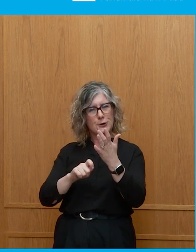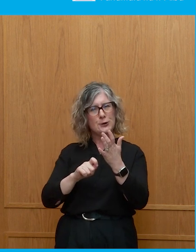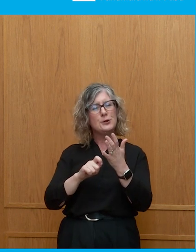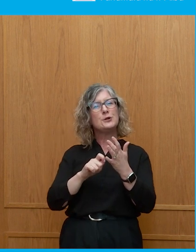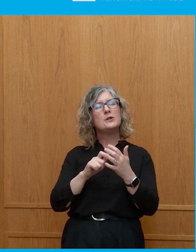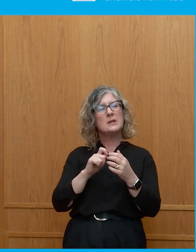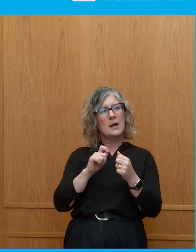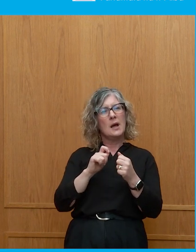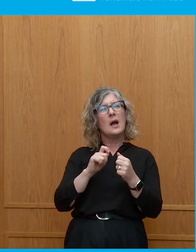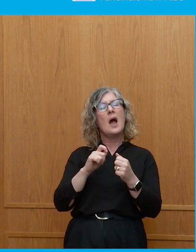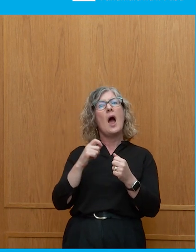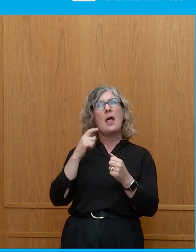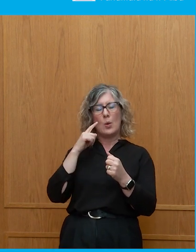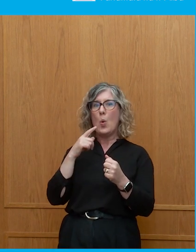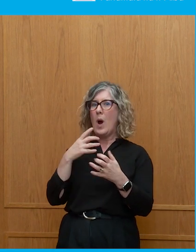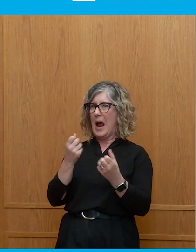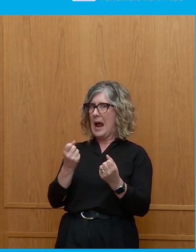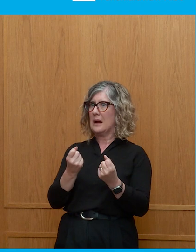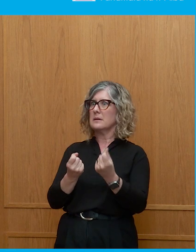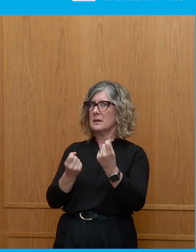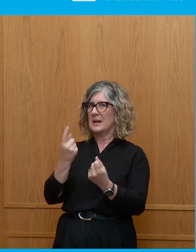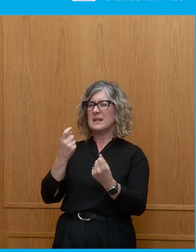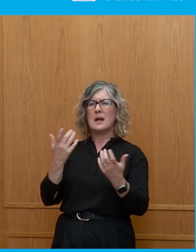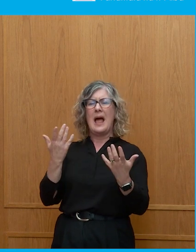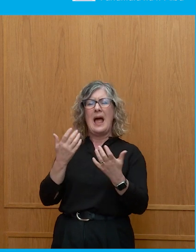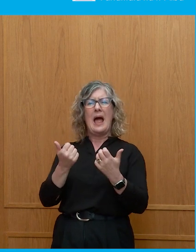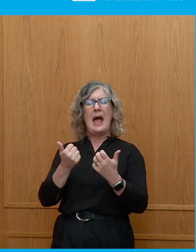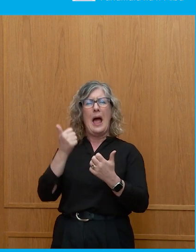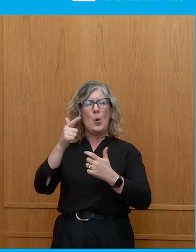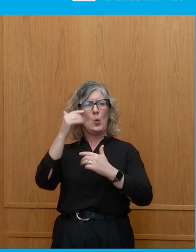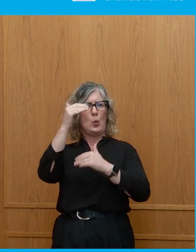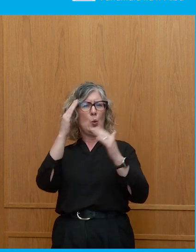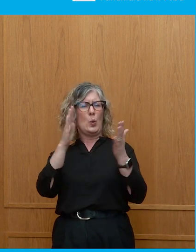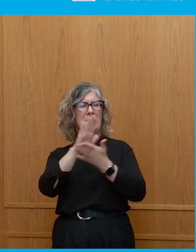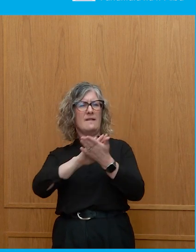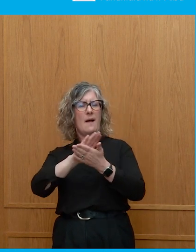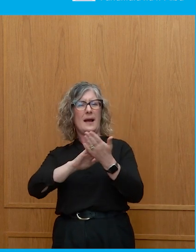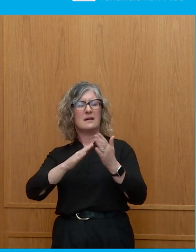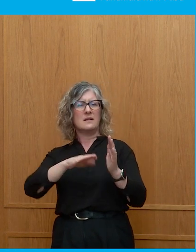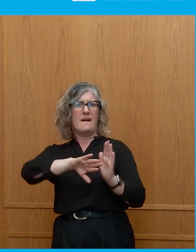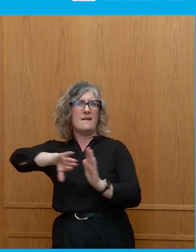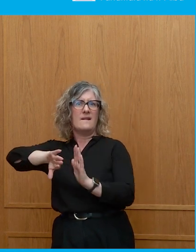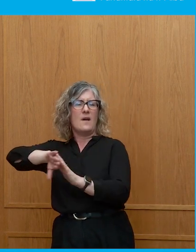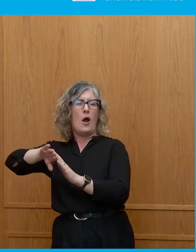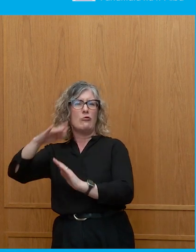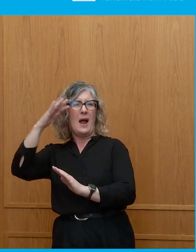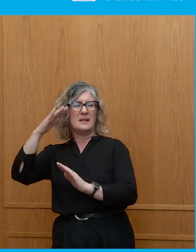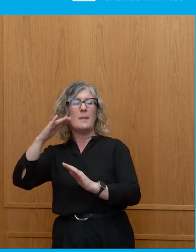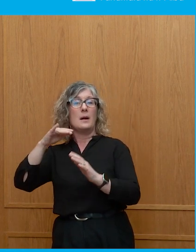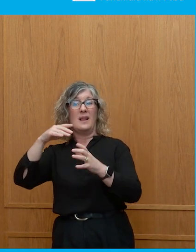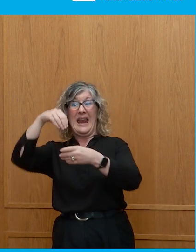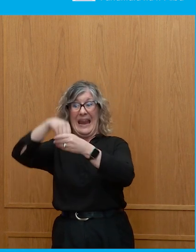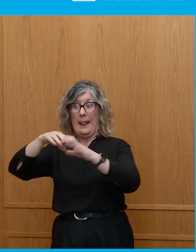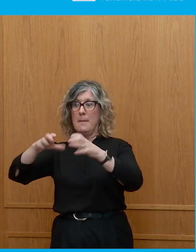far right, however you define that, but they were very fragmented across different party groups, which diminished the